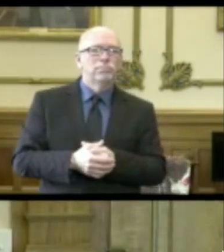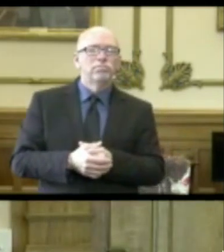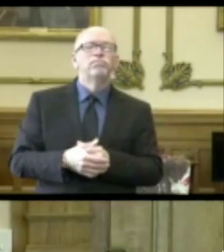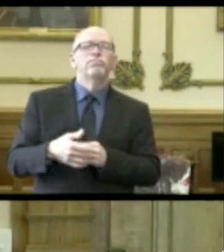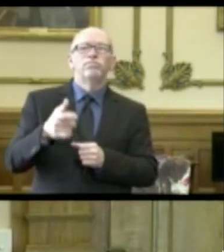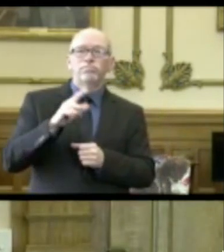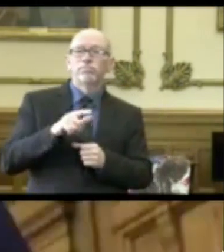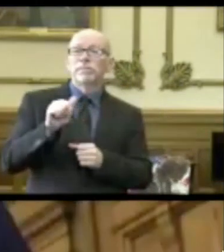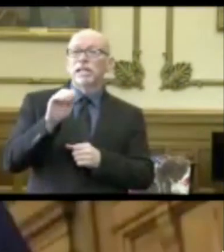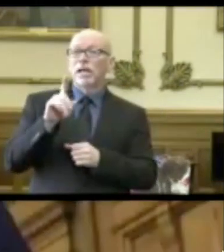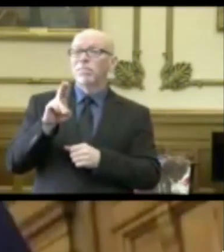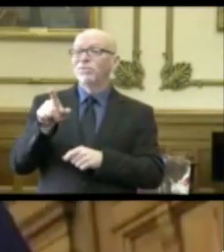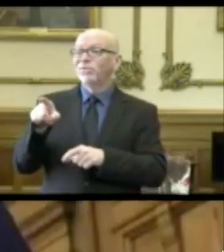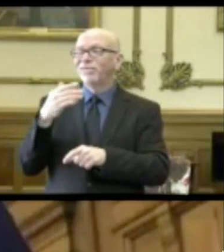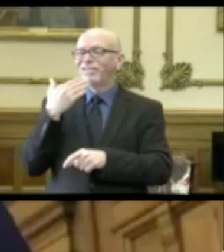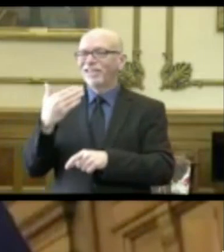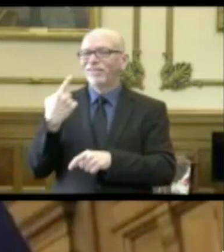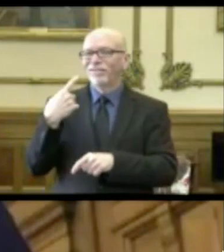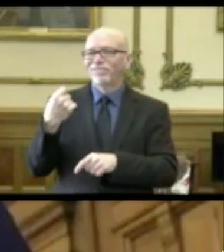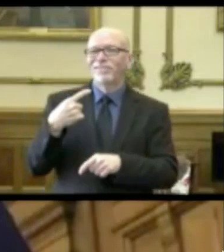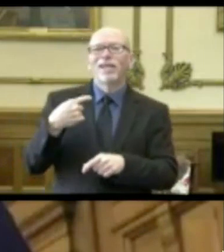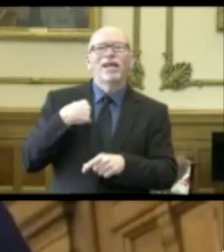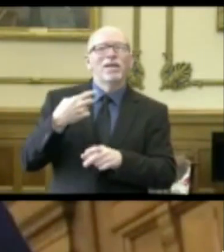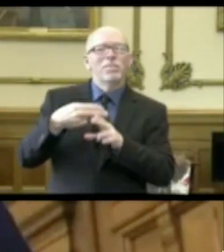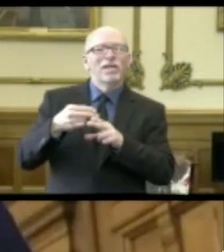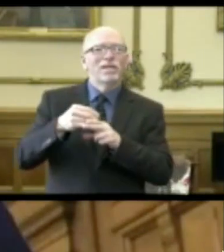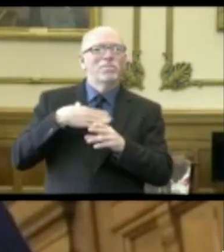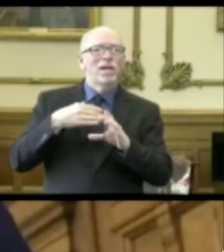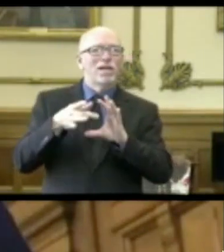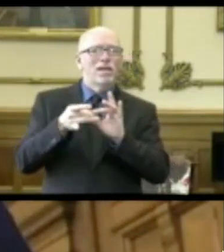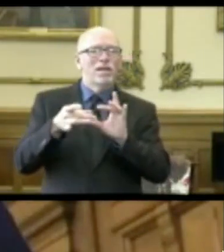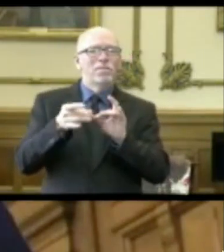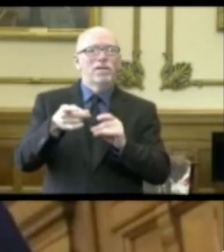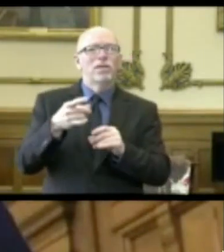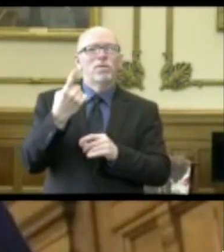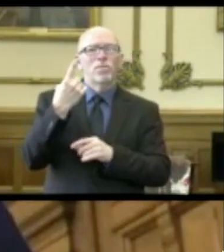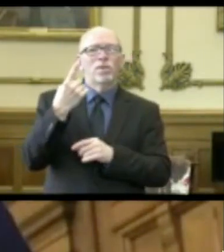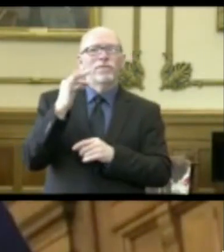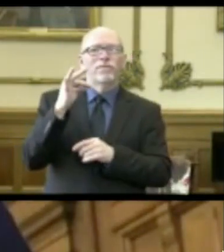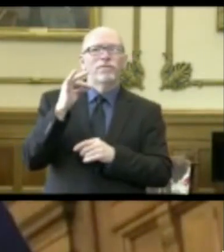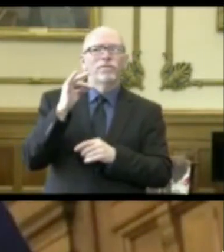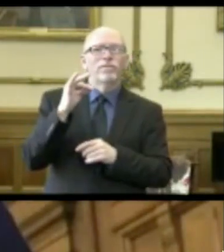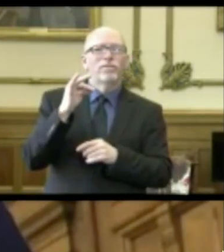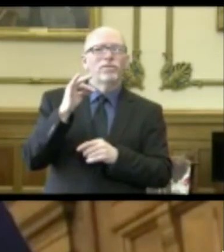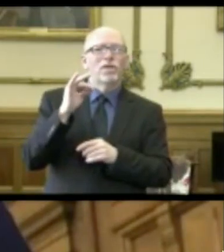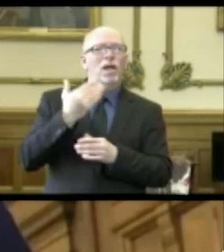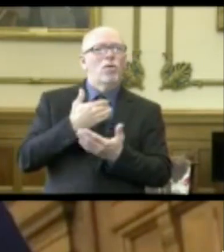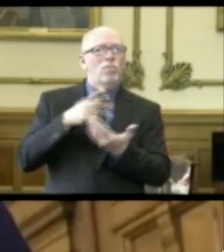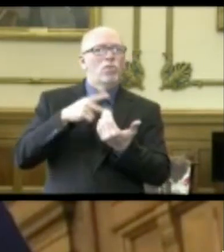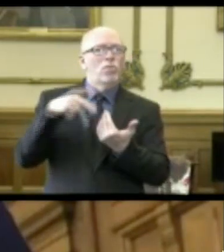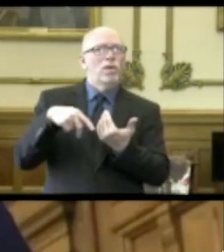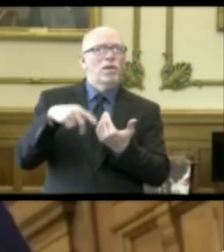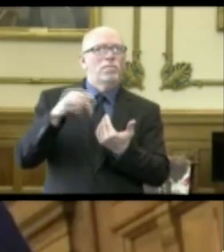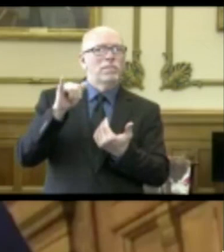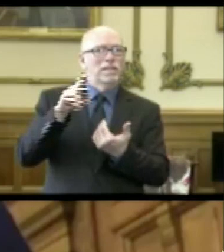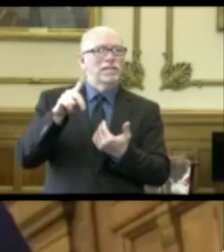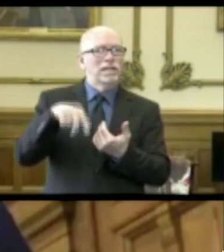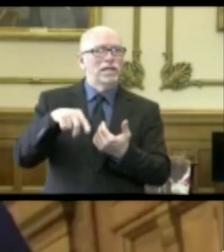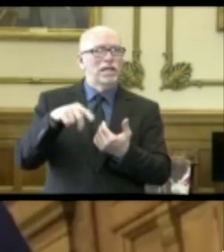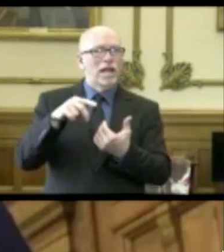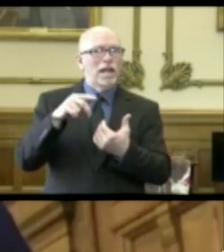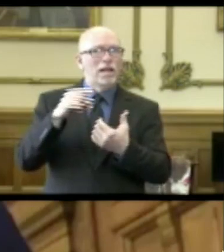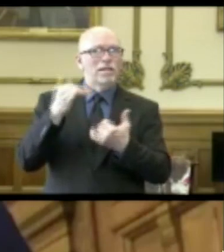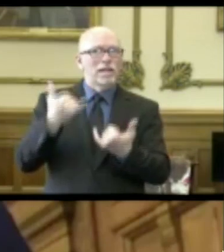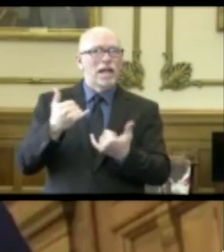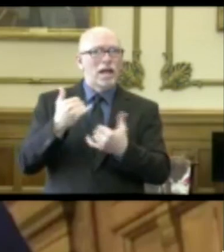And, Abdul, thank you. I mentioned in my comments that one of the initiatives that Indiana Grown Department has